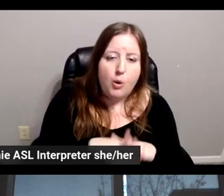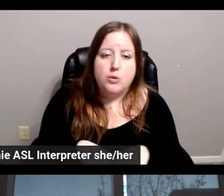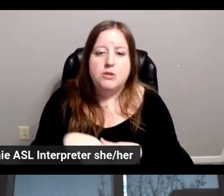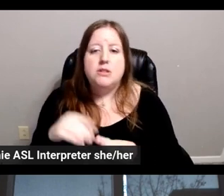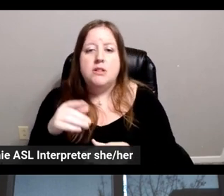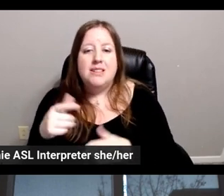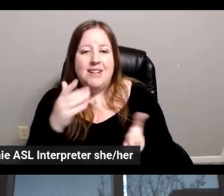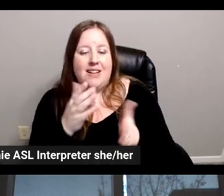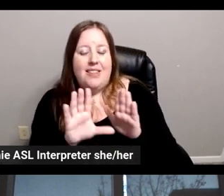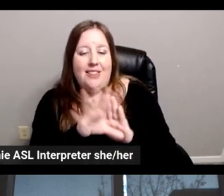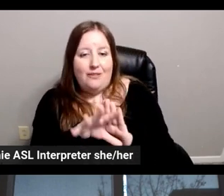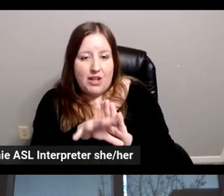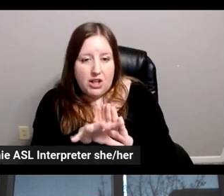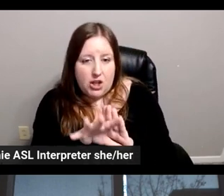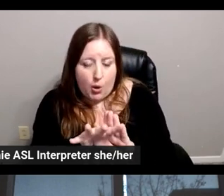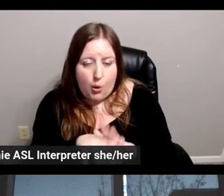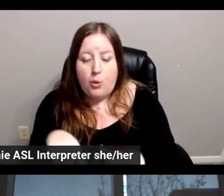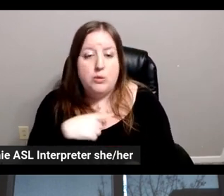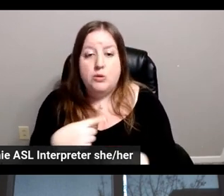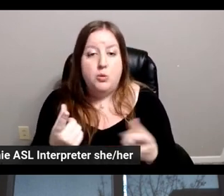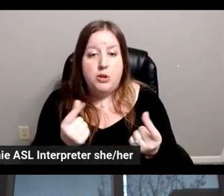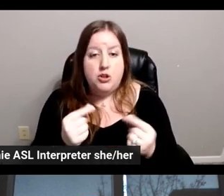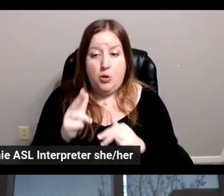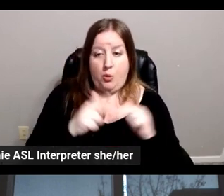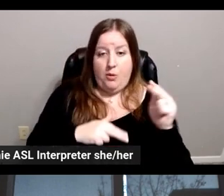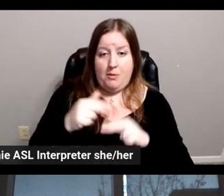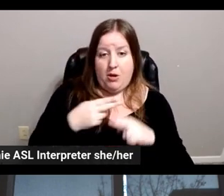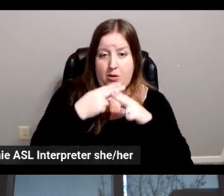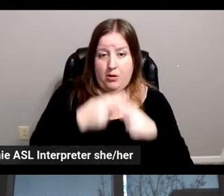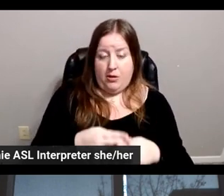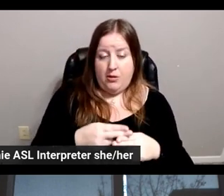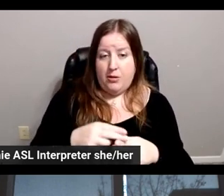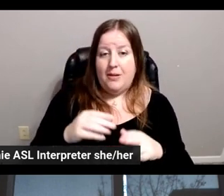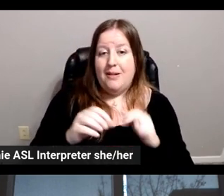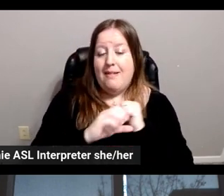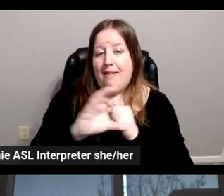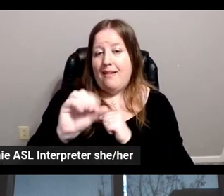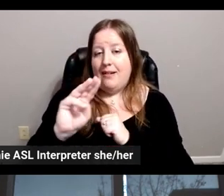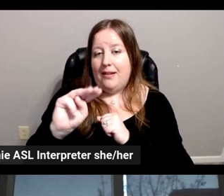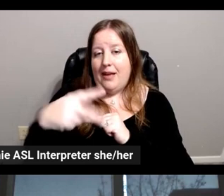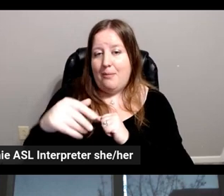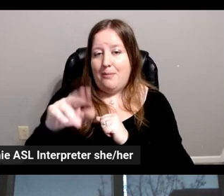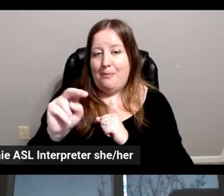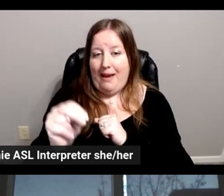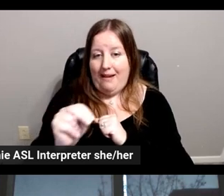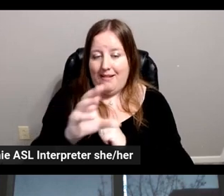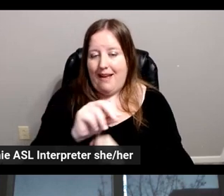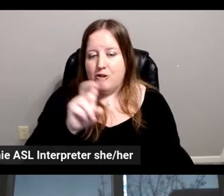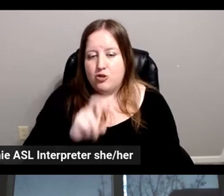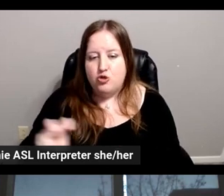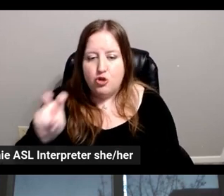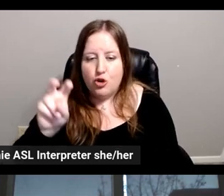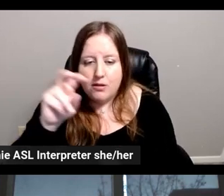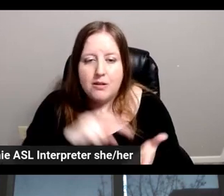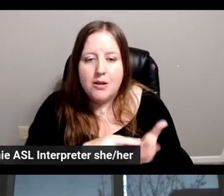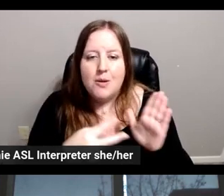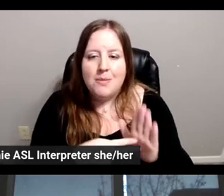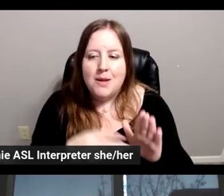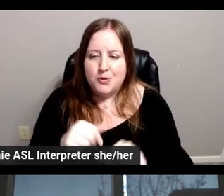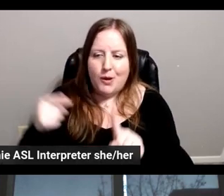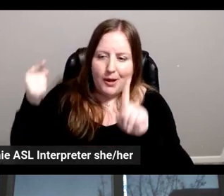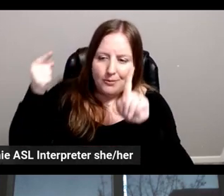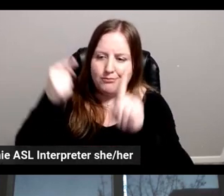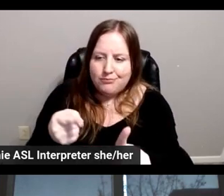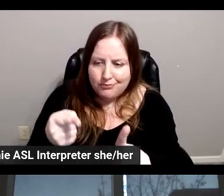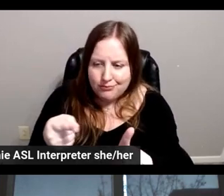videos, we then do what build up what's called campaigns and journeys so that we can really target what